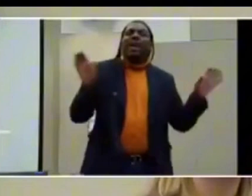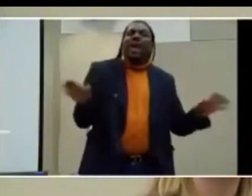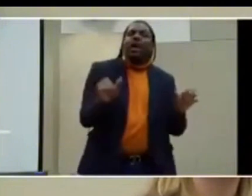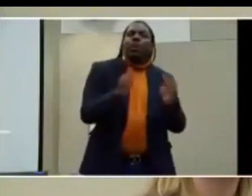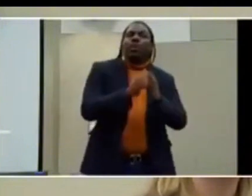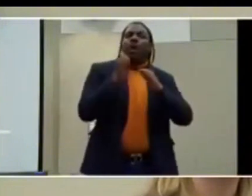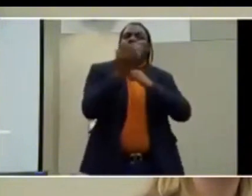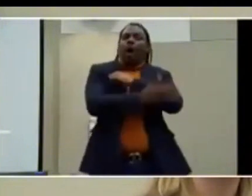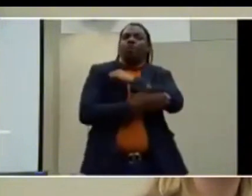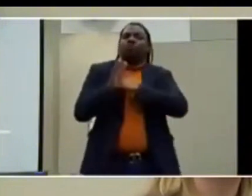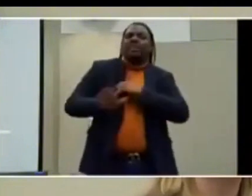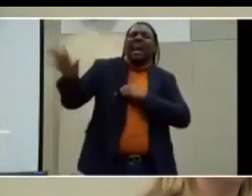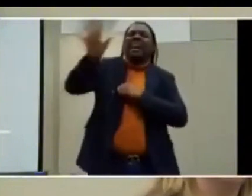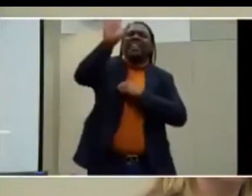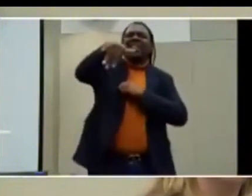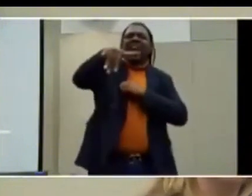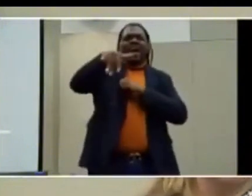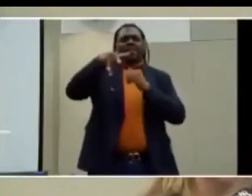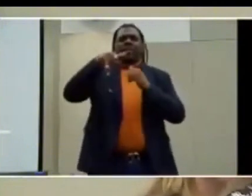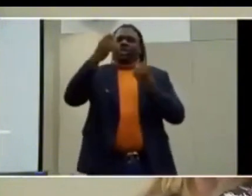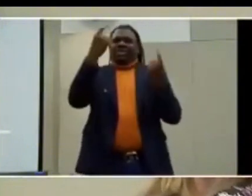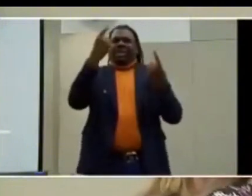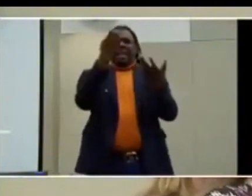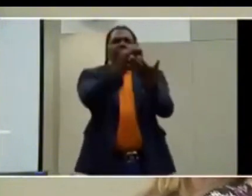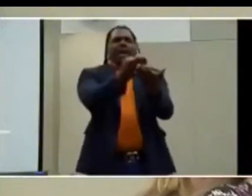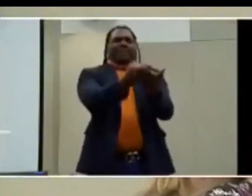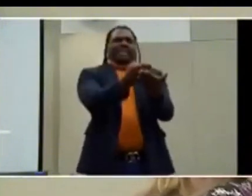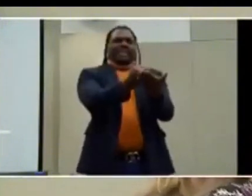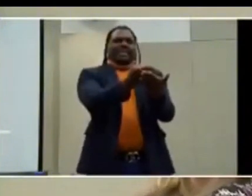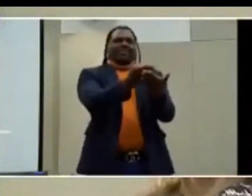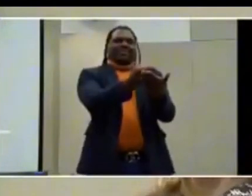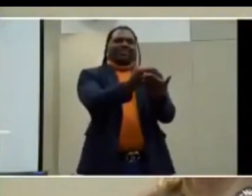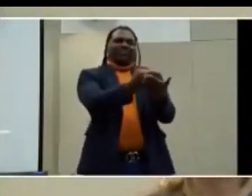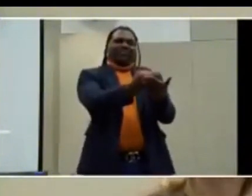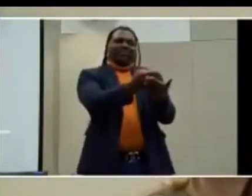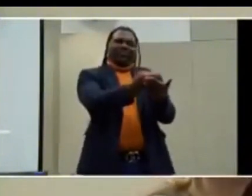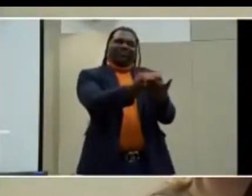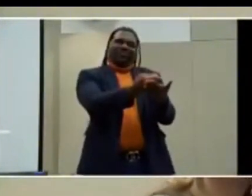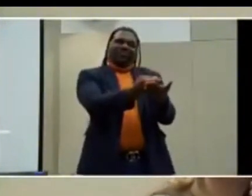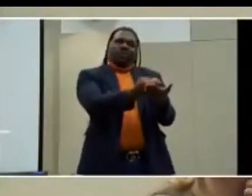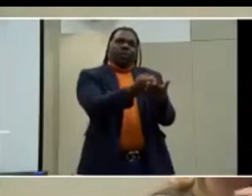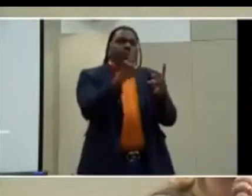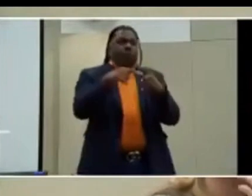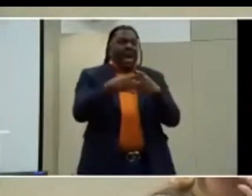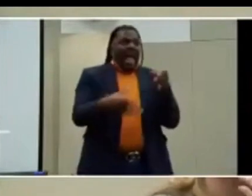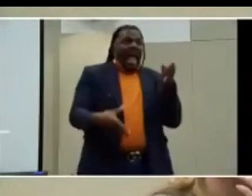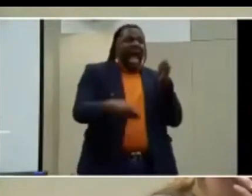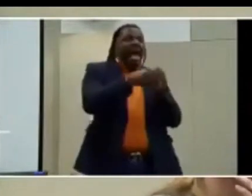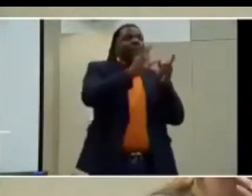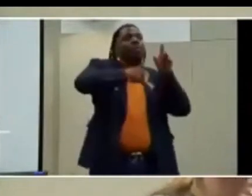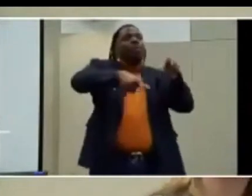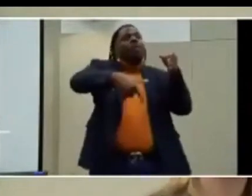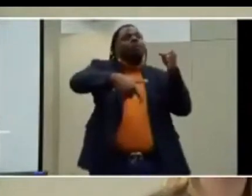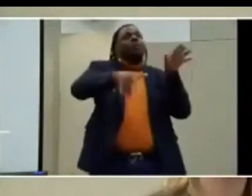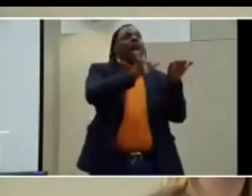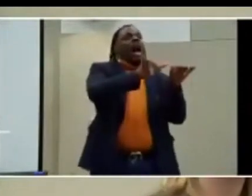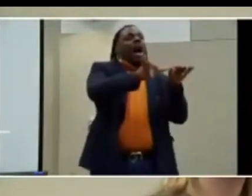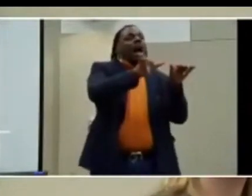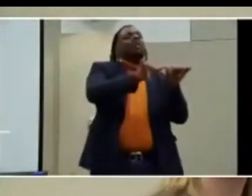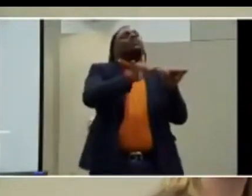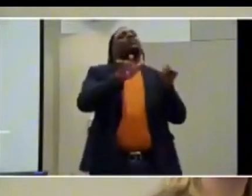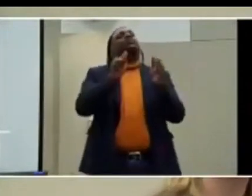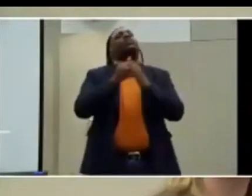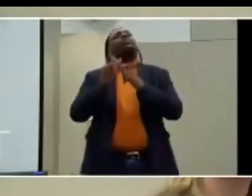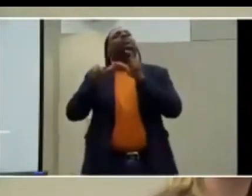also make the point that that's the economy as well. When you add in people of size to the numbers of